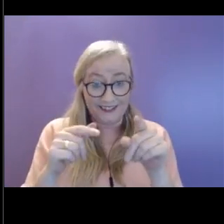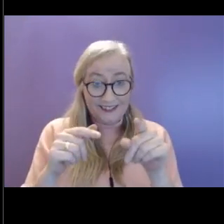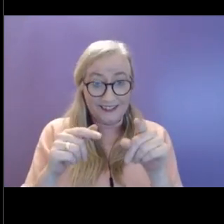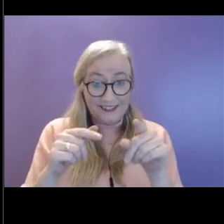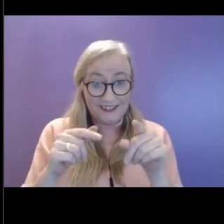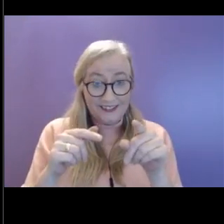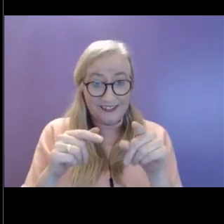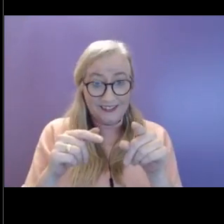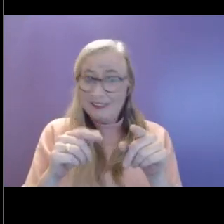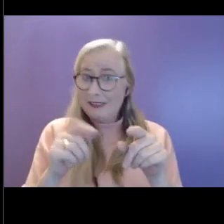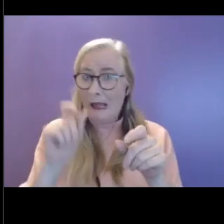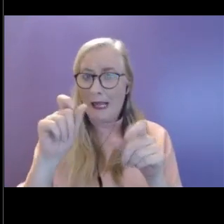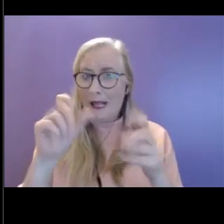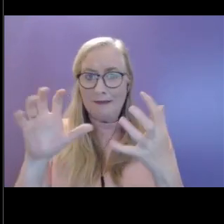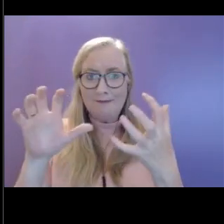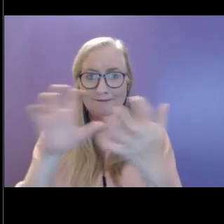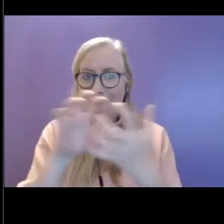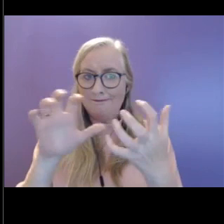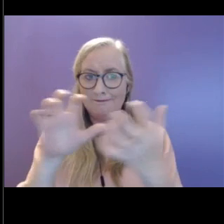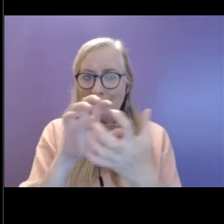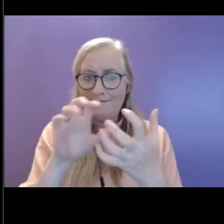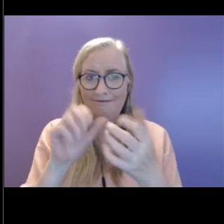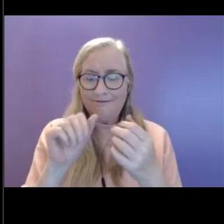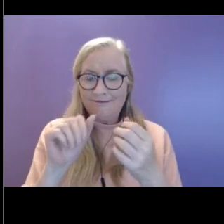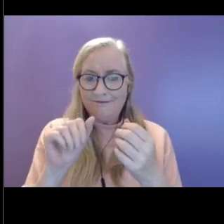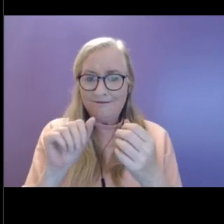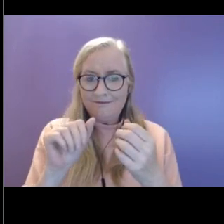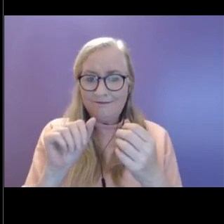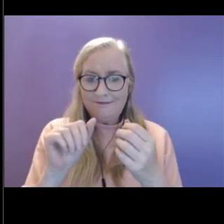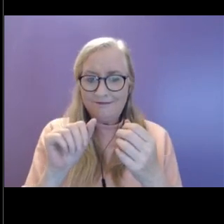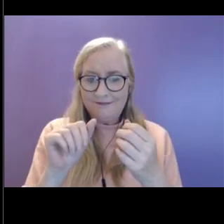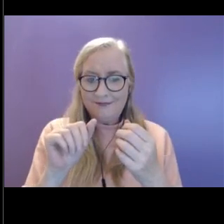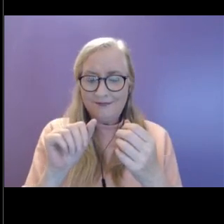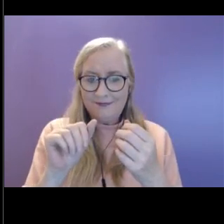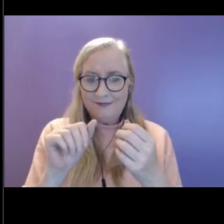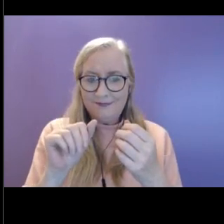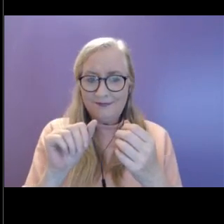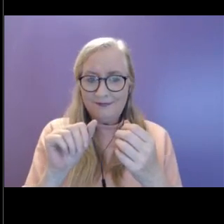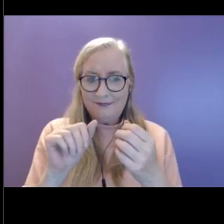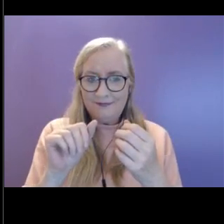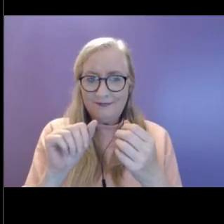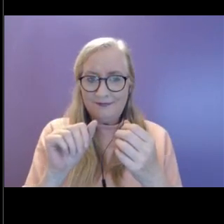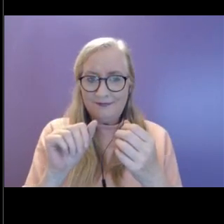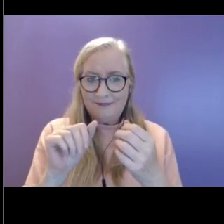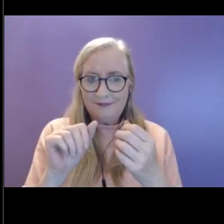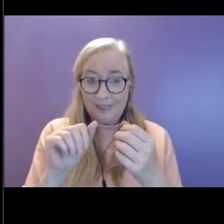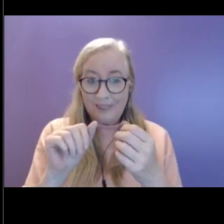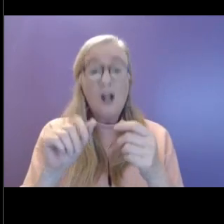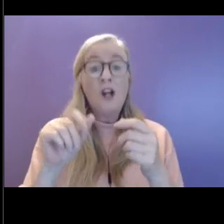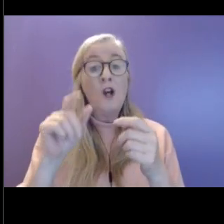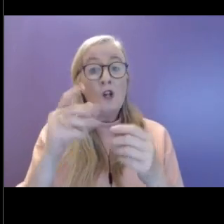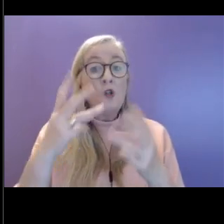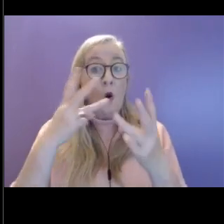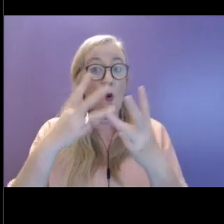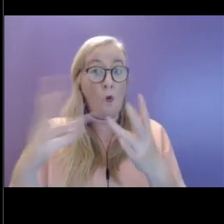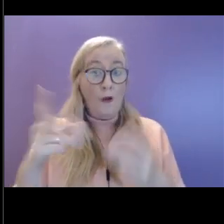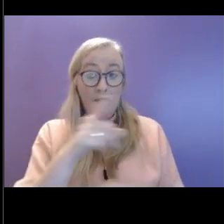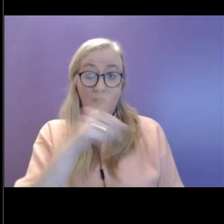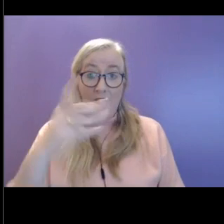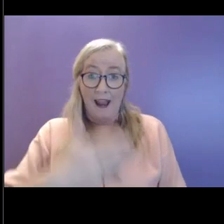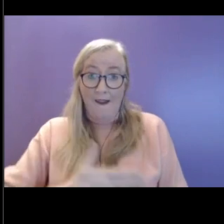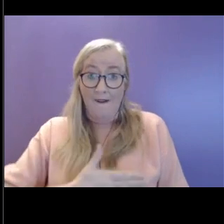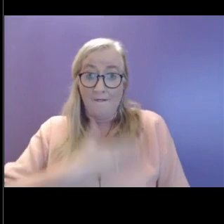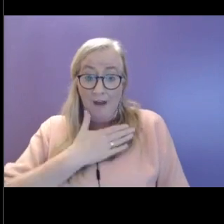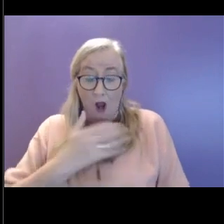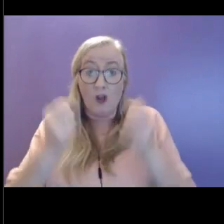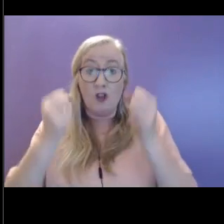Paul Gilbert will be one of the key kind of thinkers in that area. And what it looks at is that when we feel, you know, a very strong